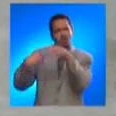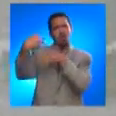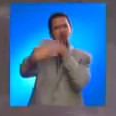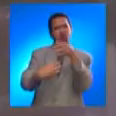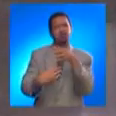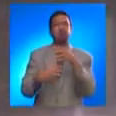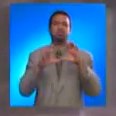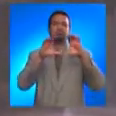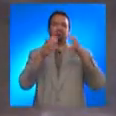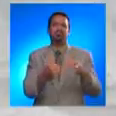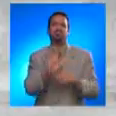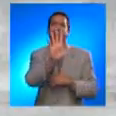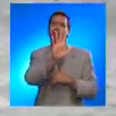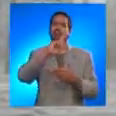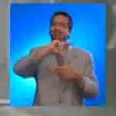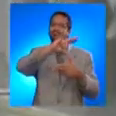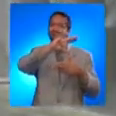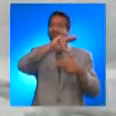5 hurricane.